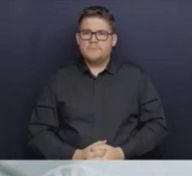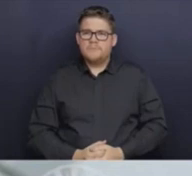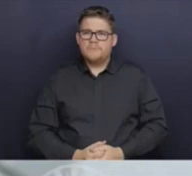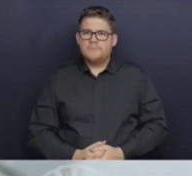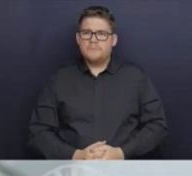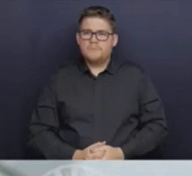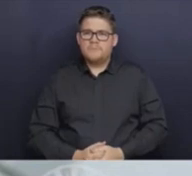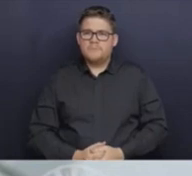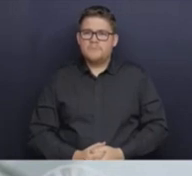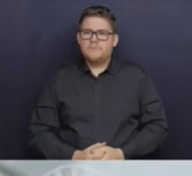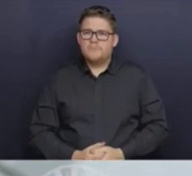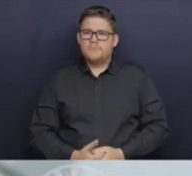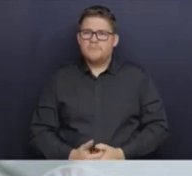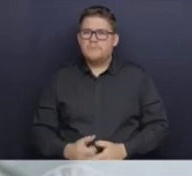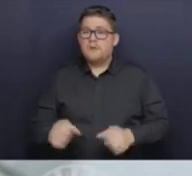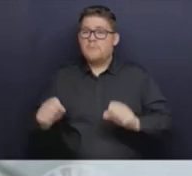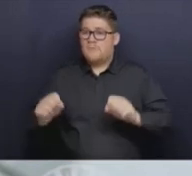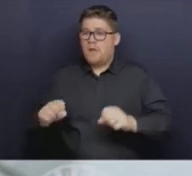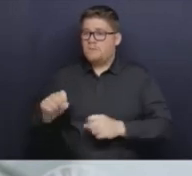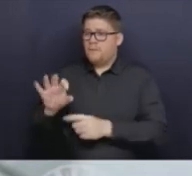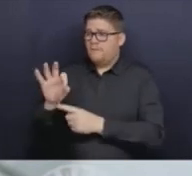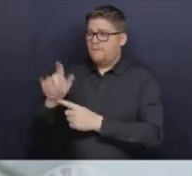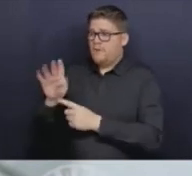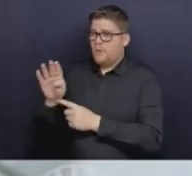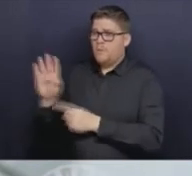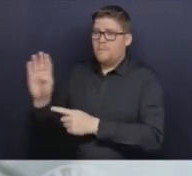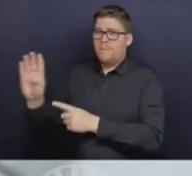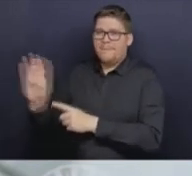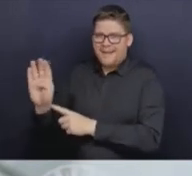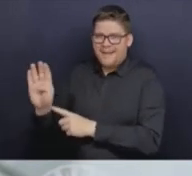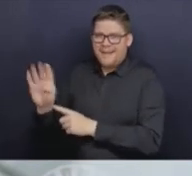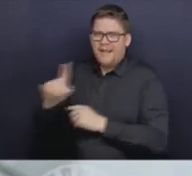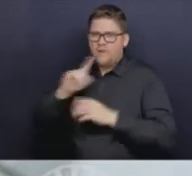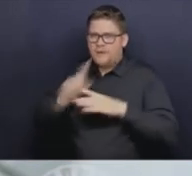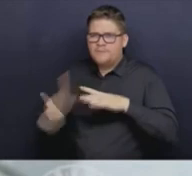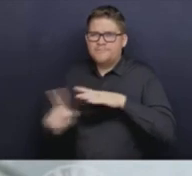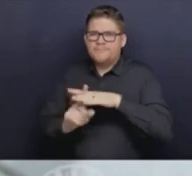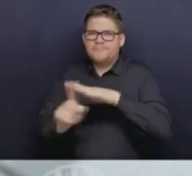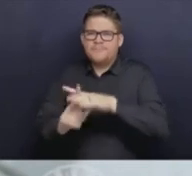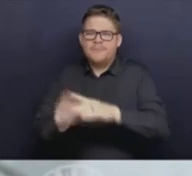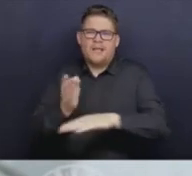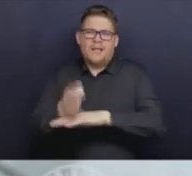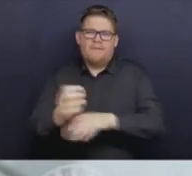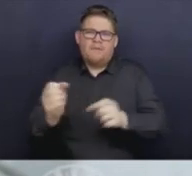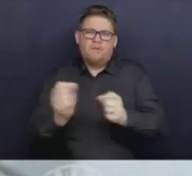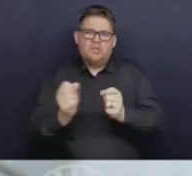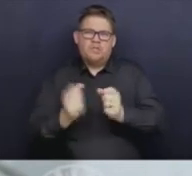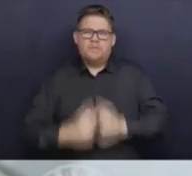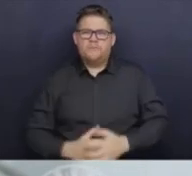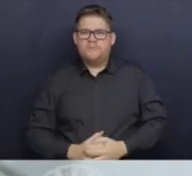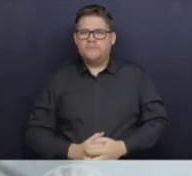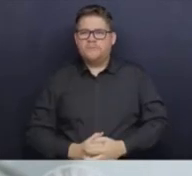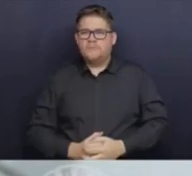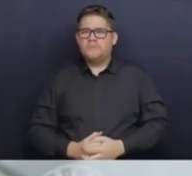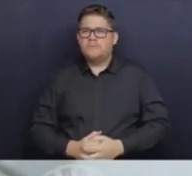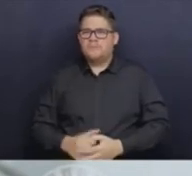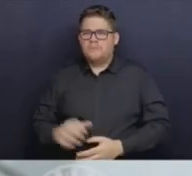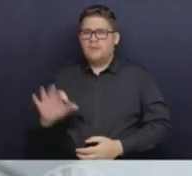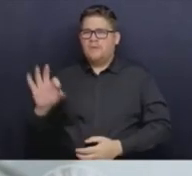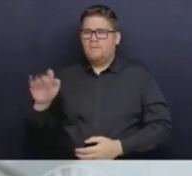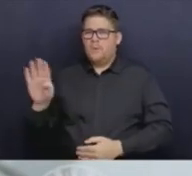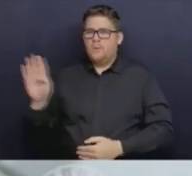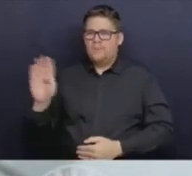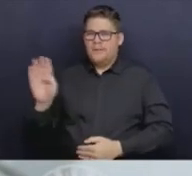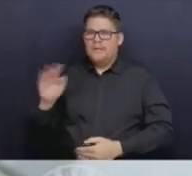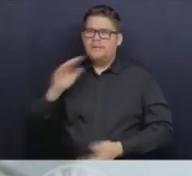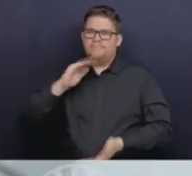often later in the season, um, just the way it circulates. But influenza B tends to have less severe illness in most people